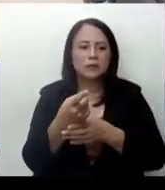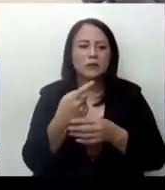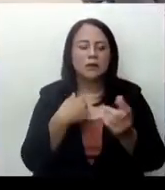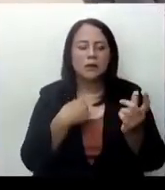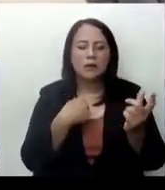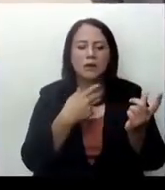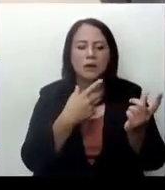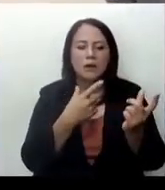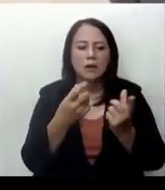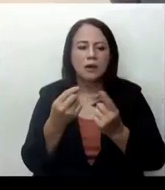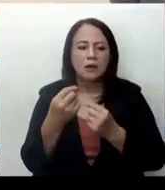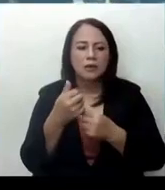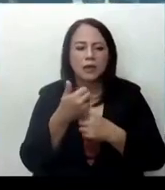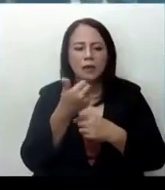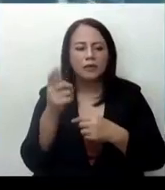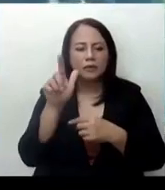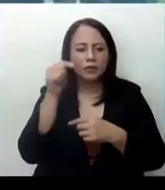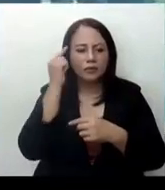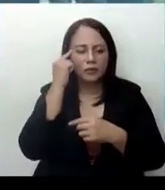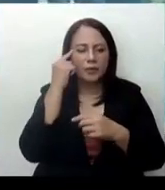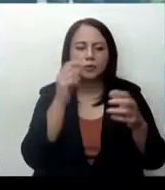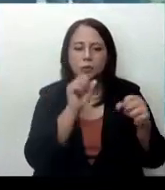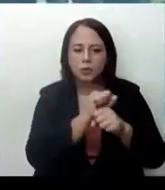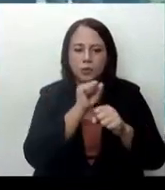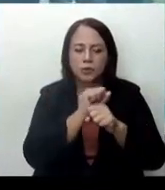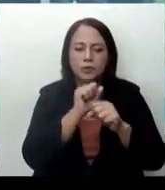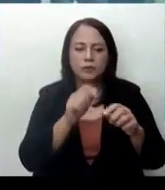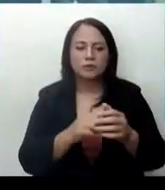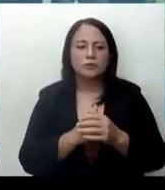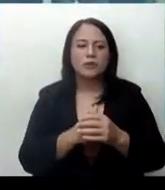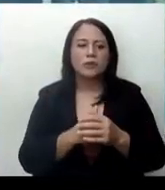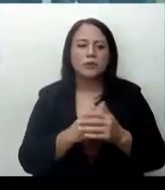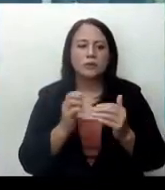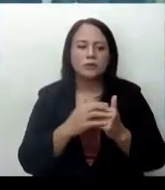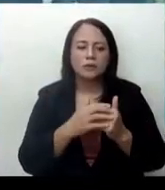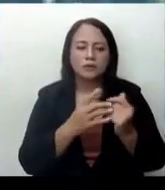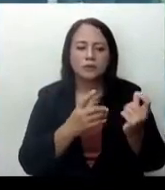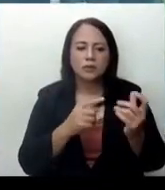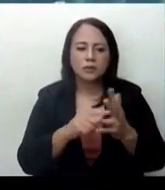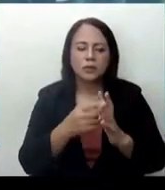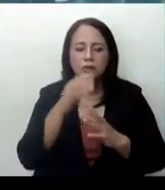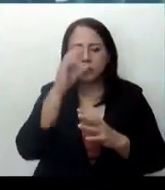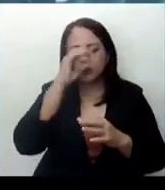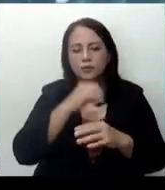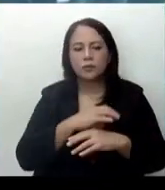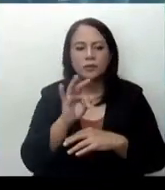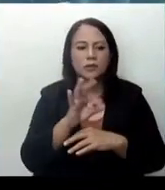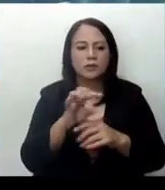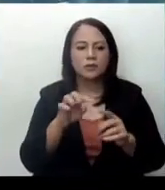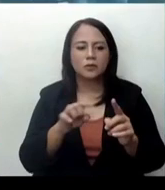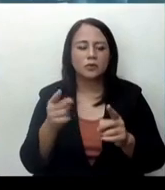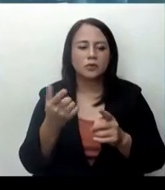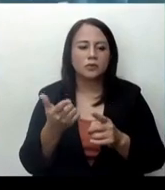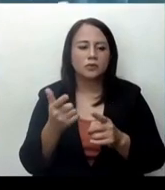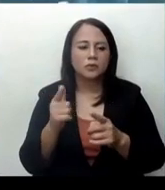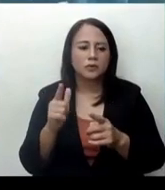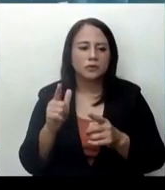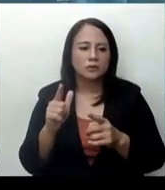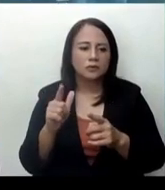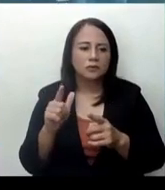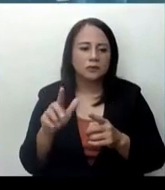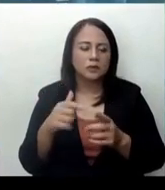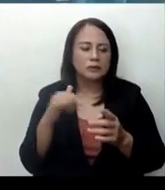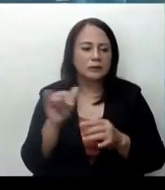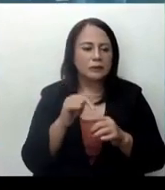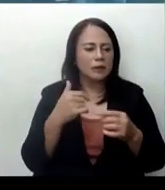police and other government forces as the campaign period is set to start on October 19 until the 20th. Garcia says there